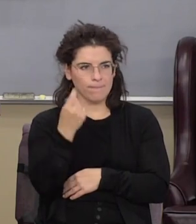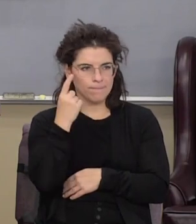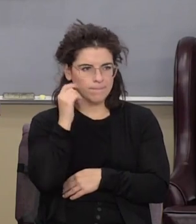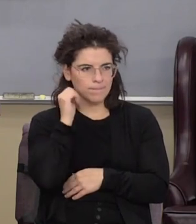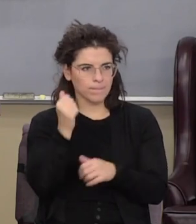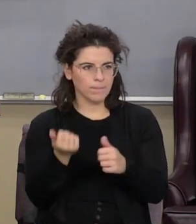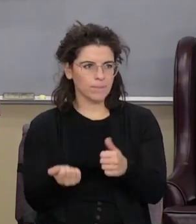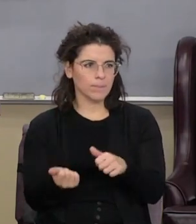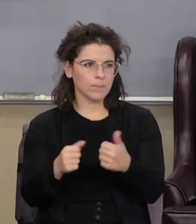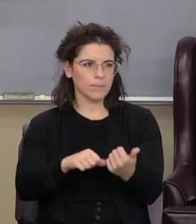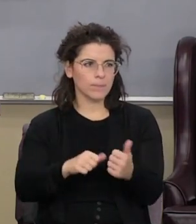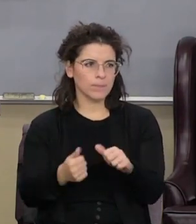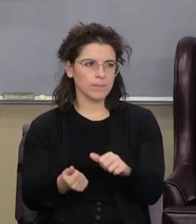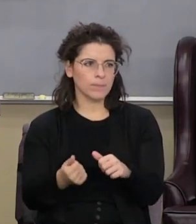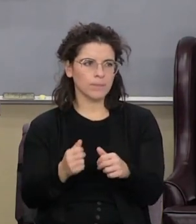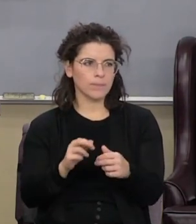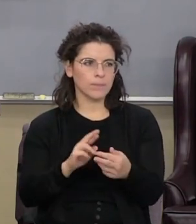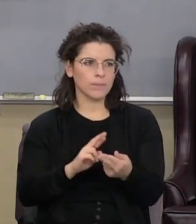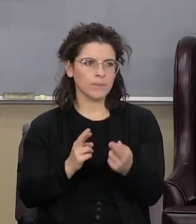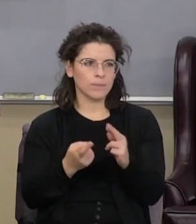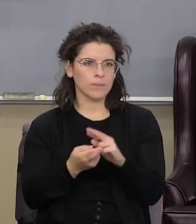baptism of repentance for the remission of sins